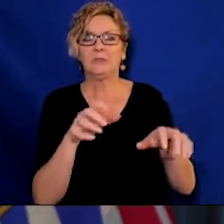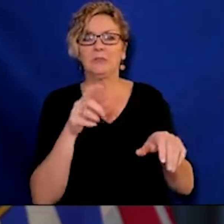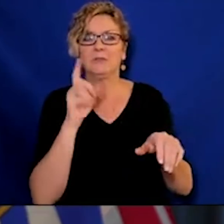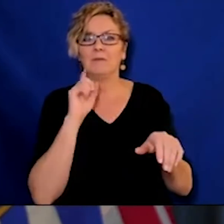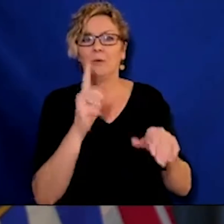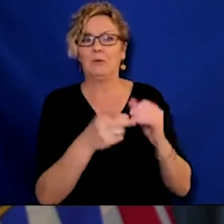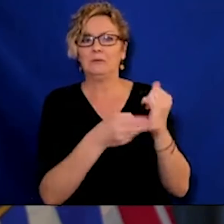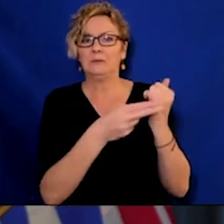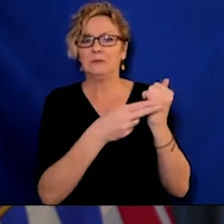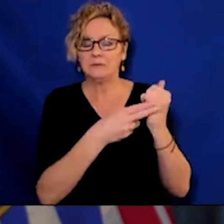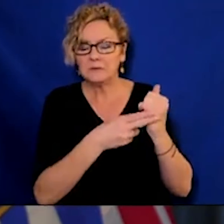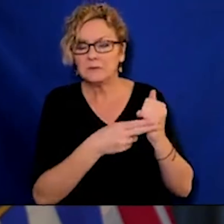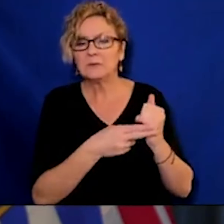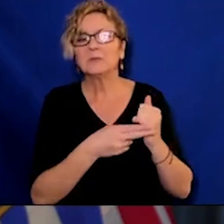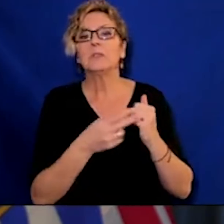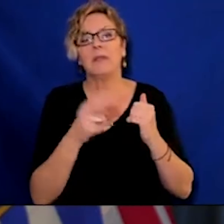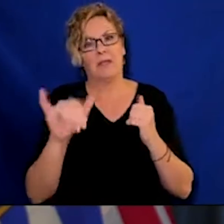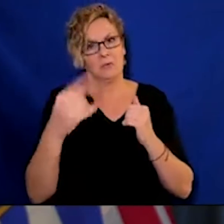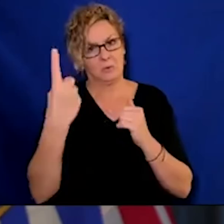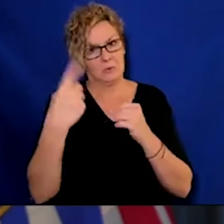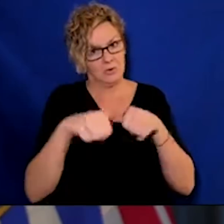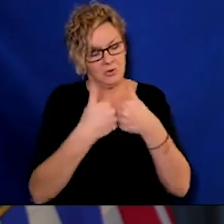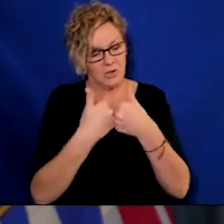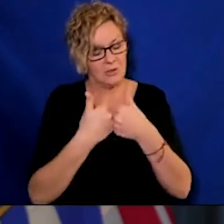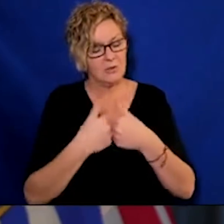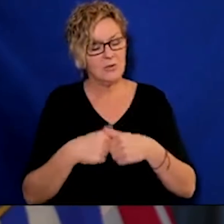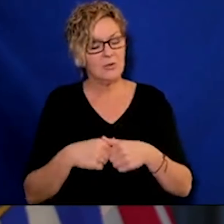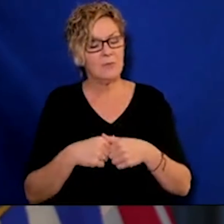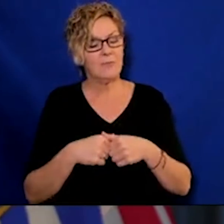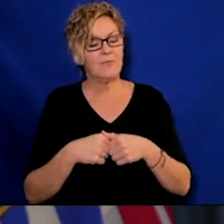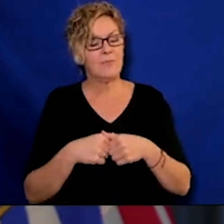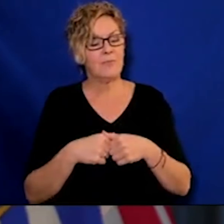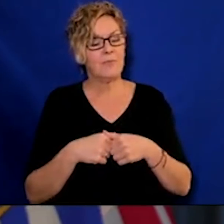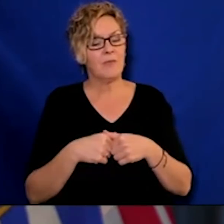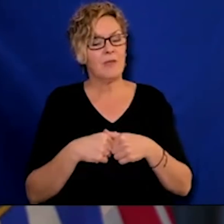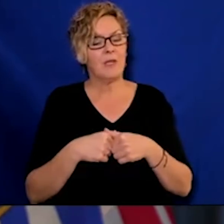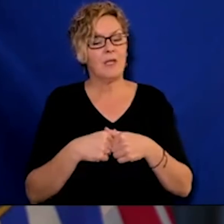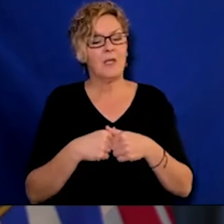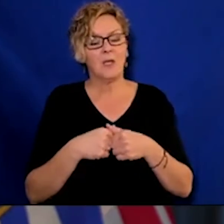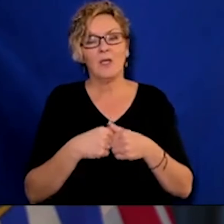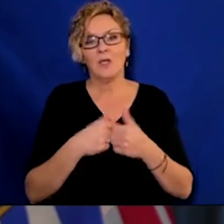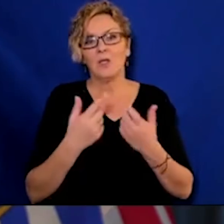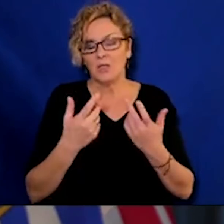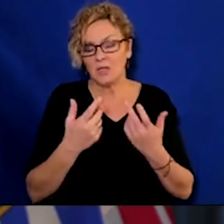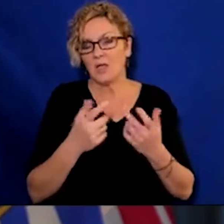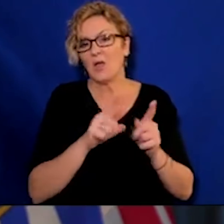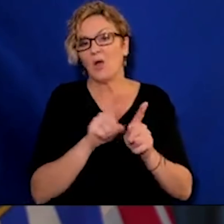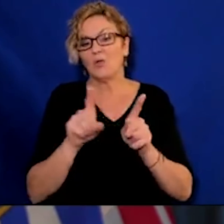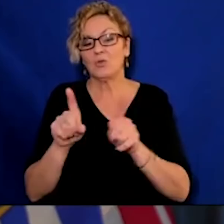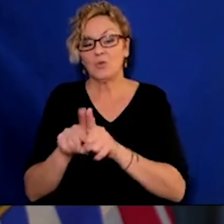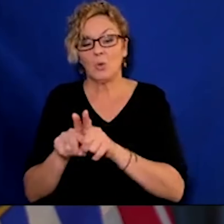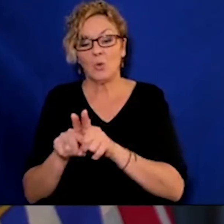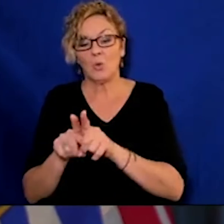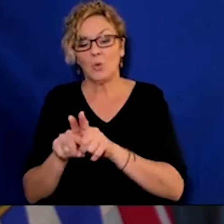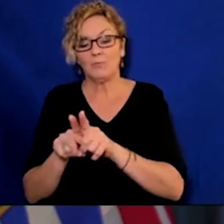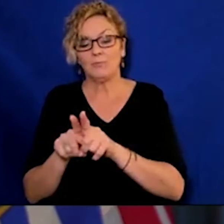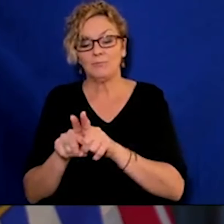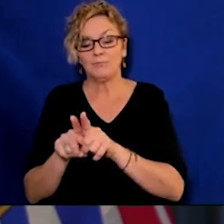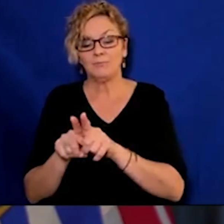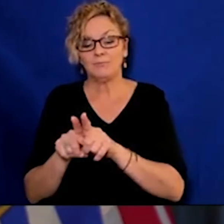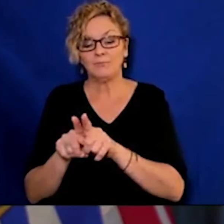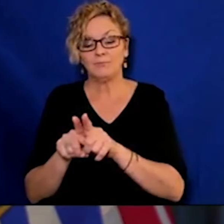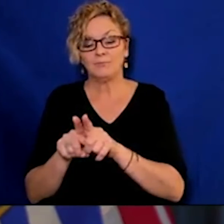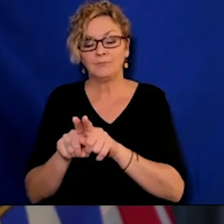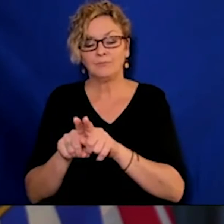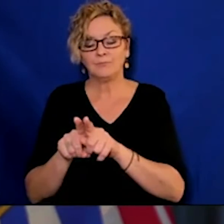in terms of the dose that it is getting and how it is reconstituted. So that means that certain vaccinators will take, will have to